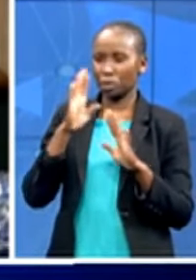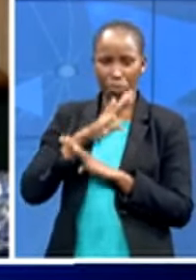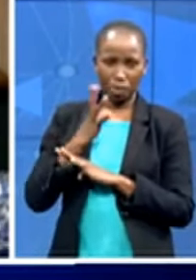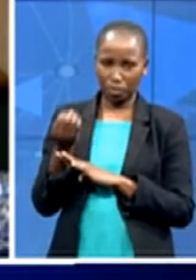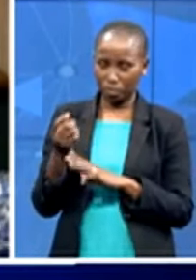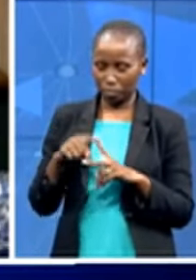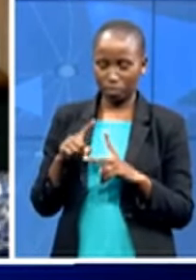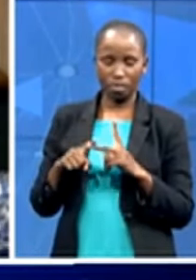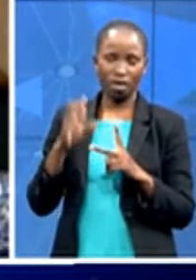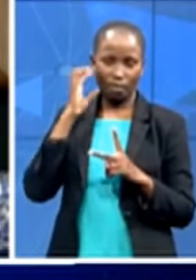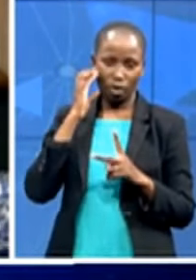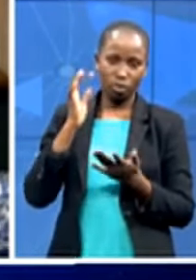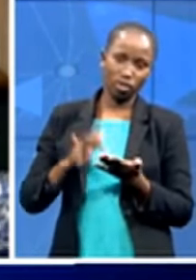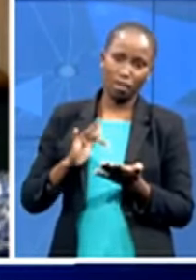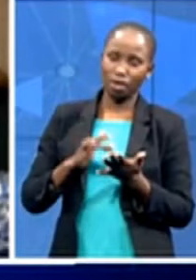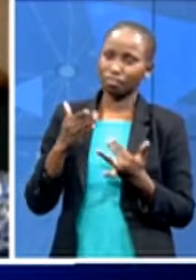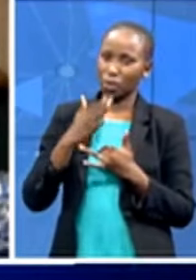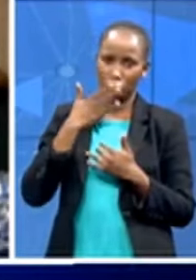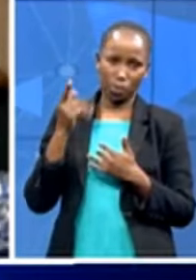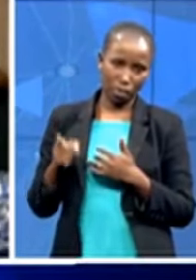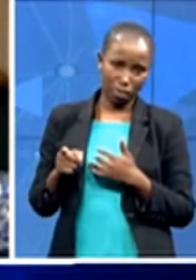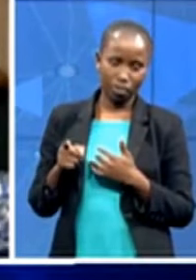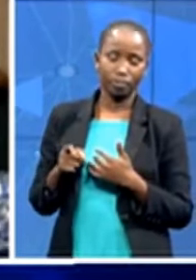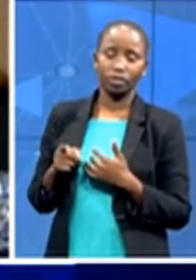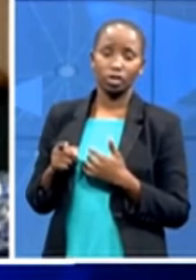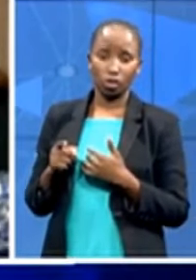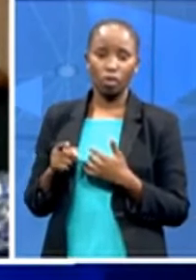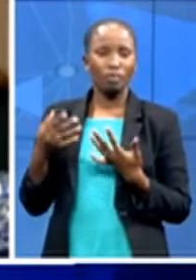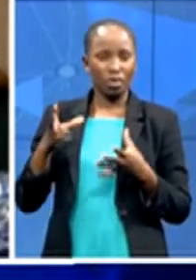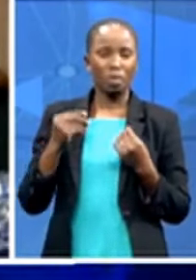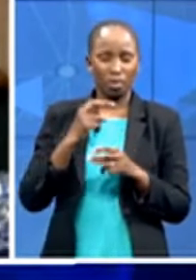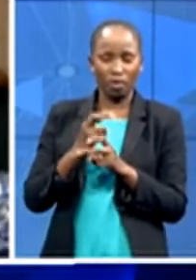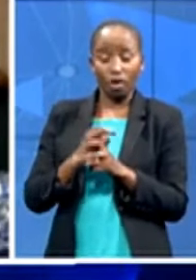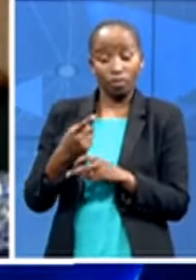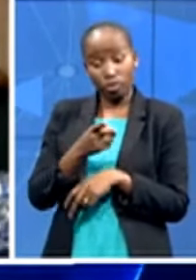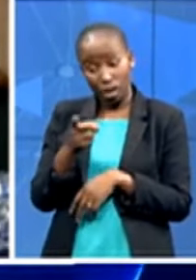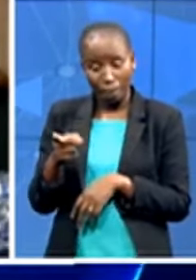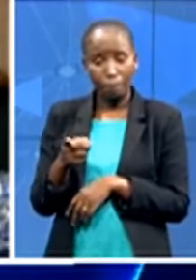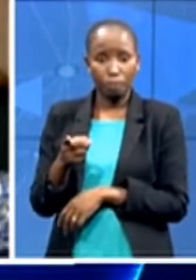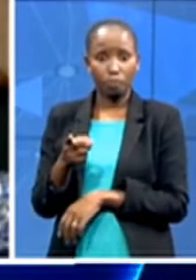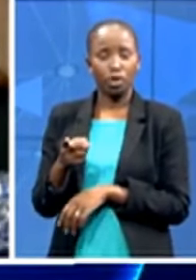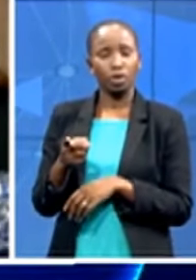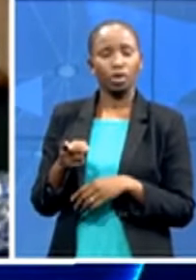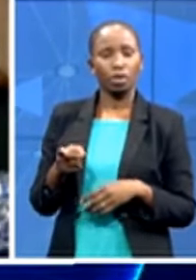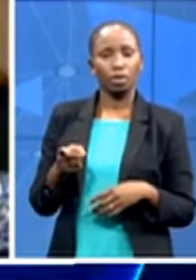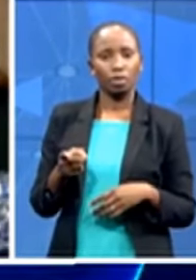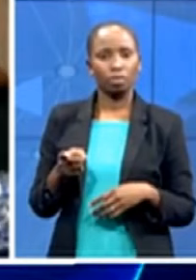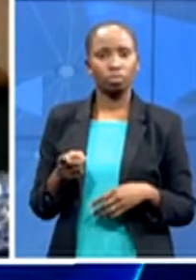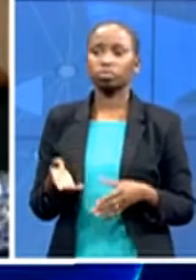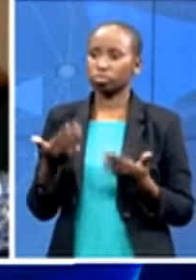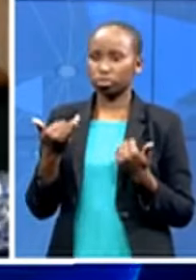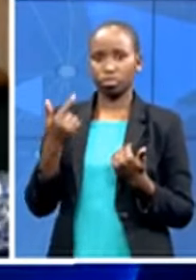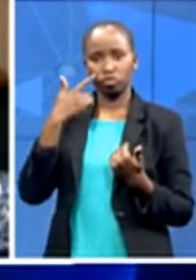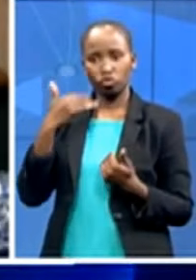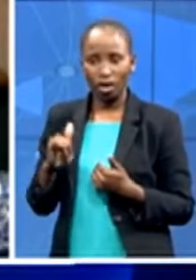been really a tough thing with them getting um getting them through matric getting them through grade 11 getting them to